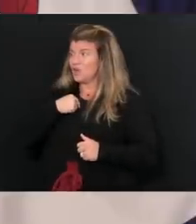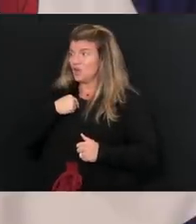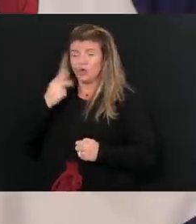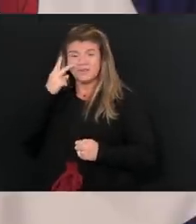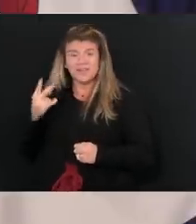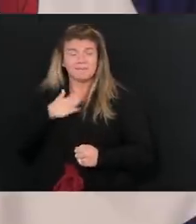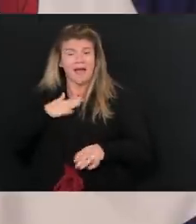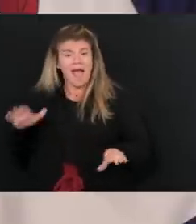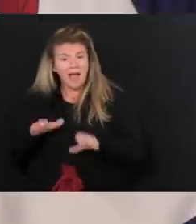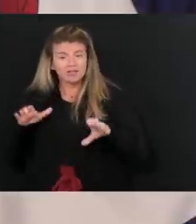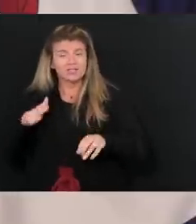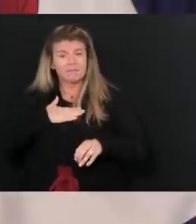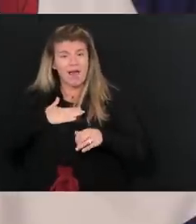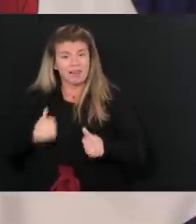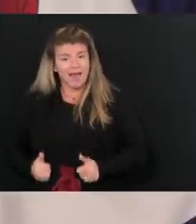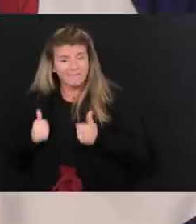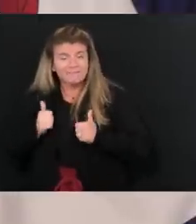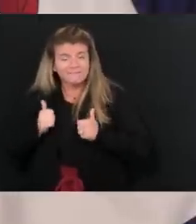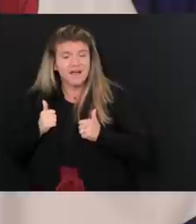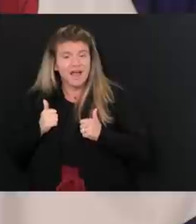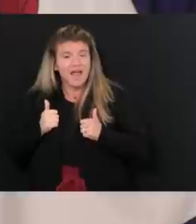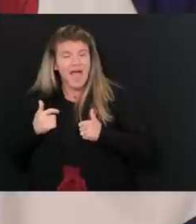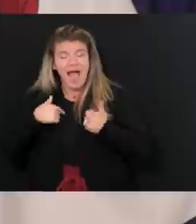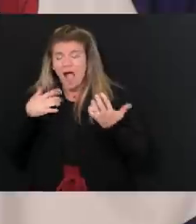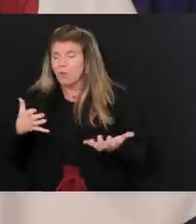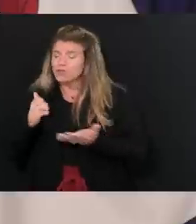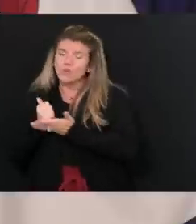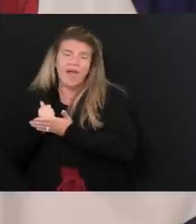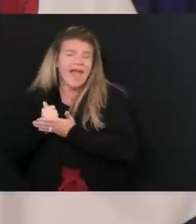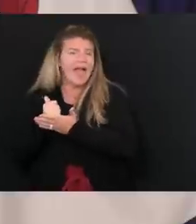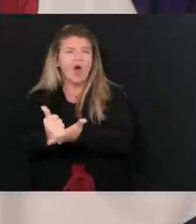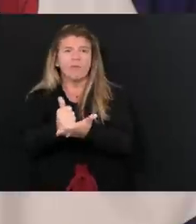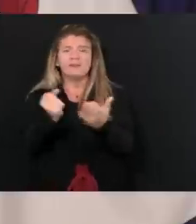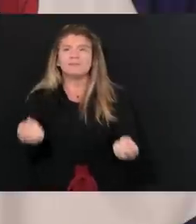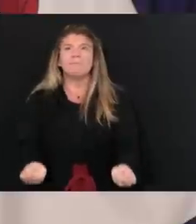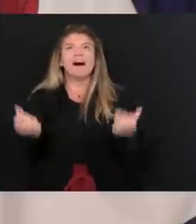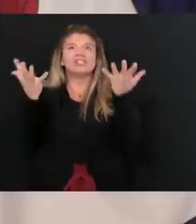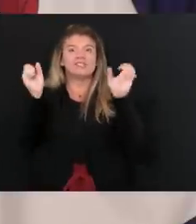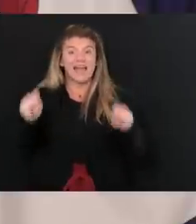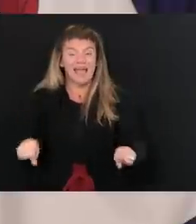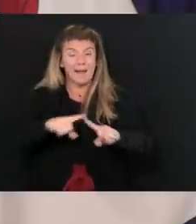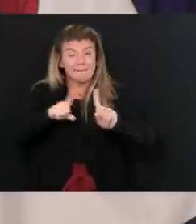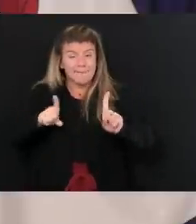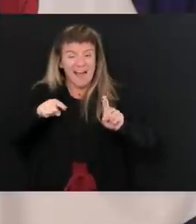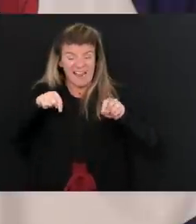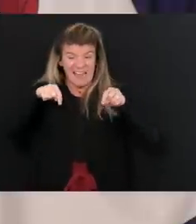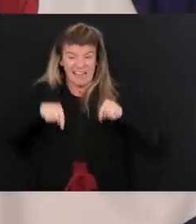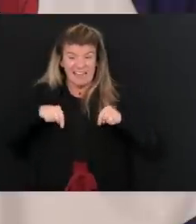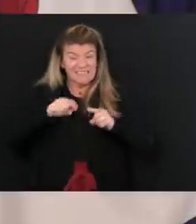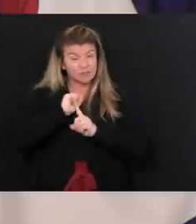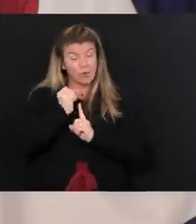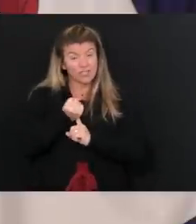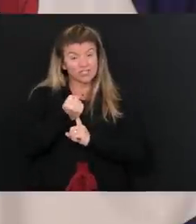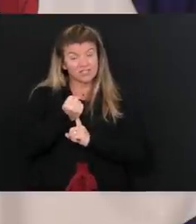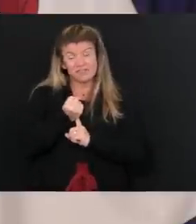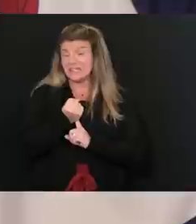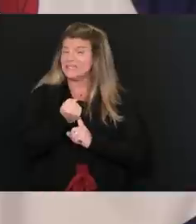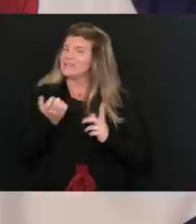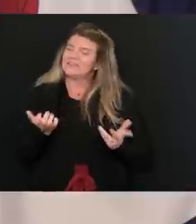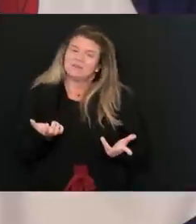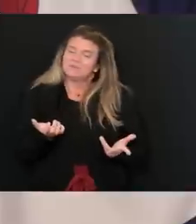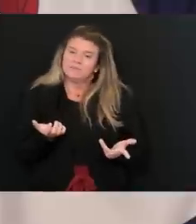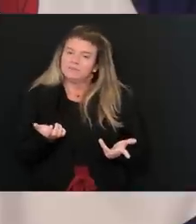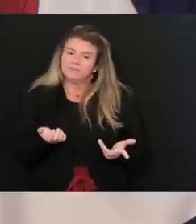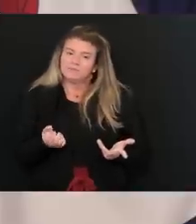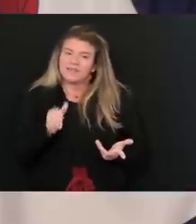actions in my life and everything. I want, I want to try to help in every way I possibly can. But in this situation, you know, I don't think that that's